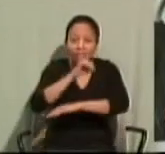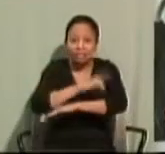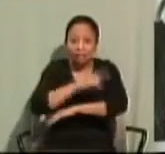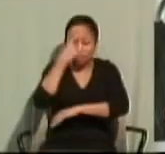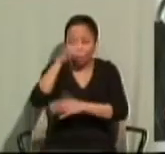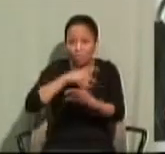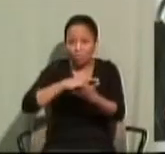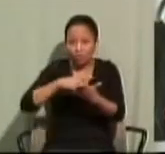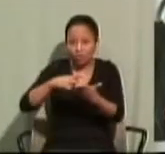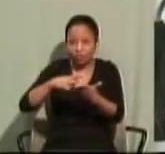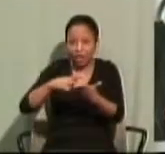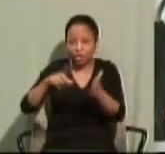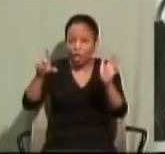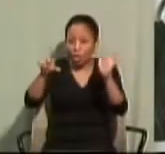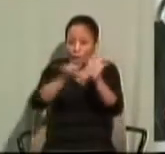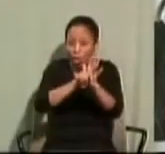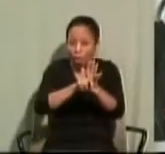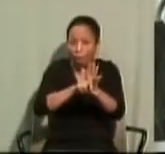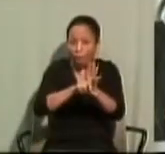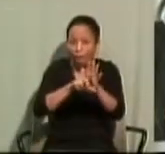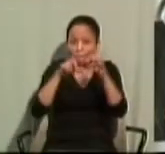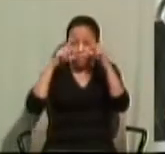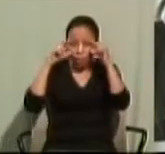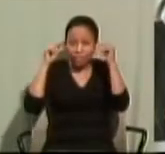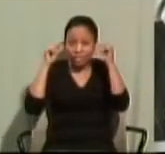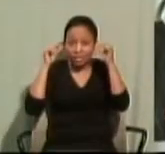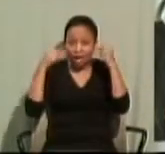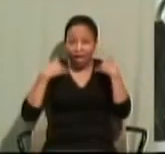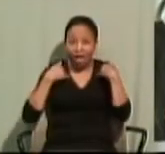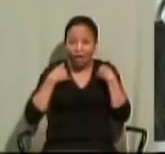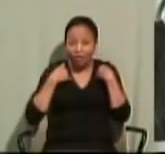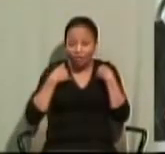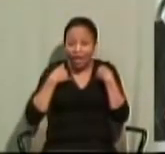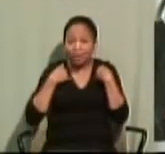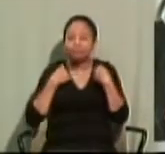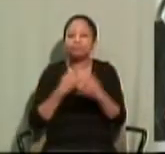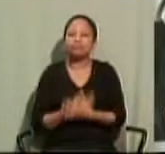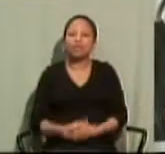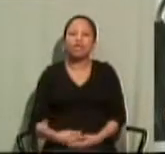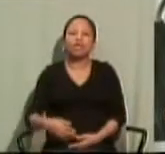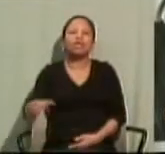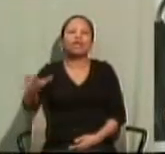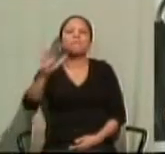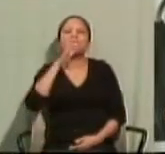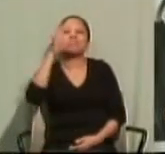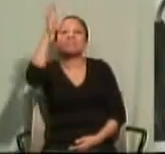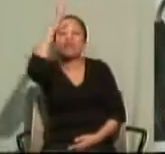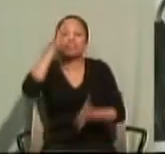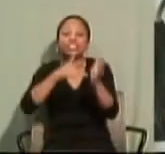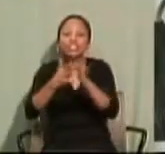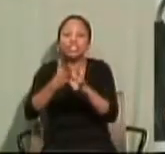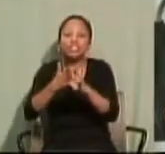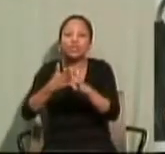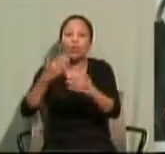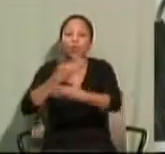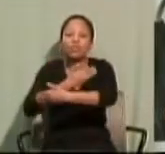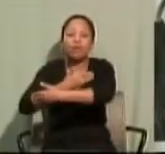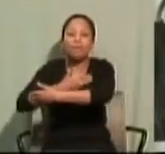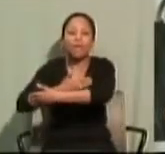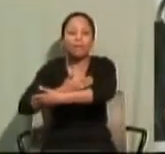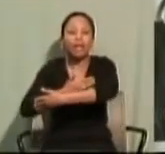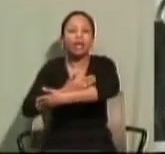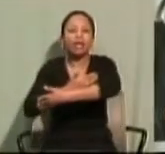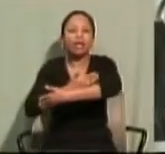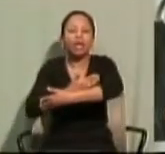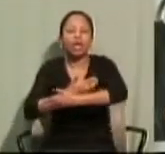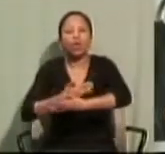down by the Lord of Moses, the parents of Jesus took him up to Jerusalem to present